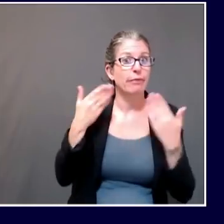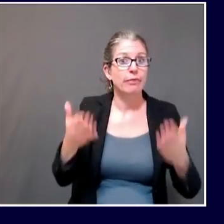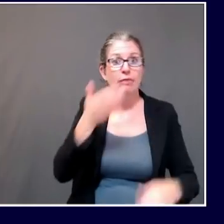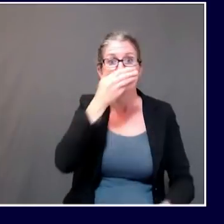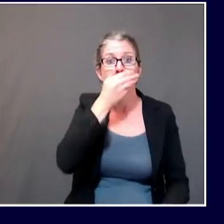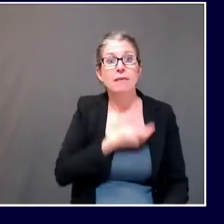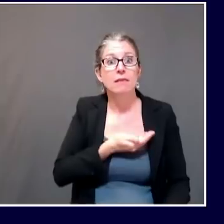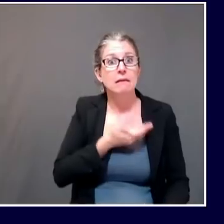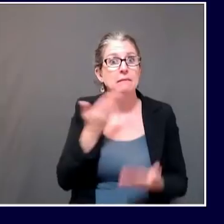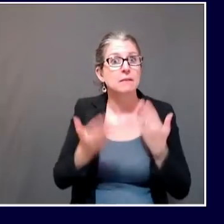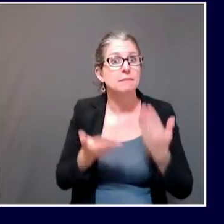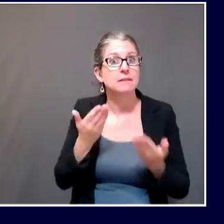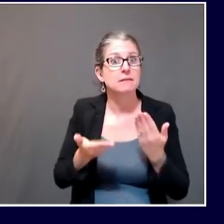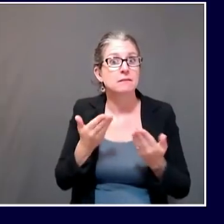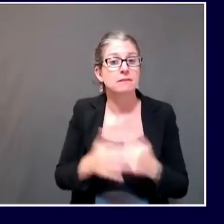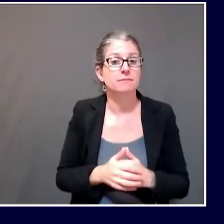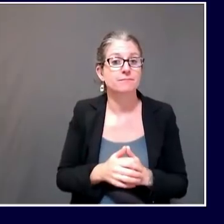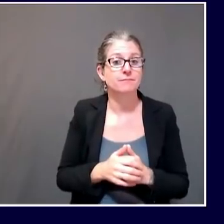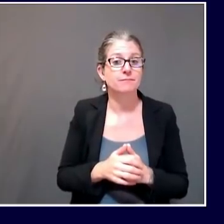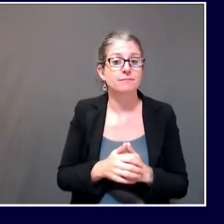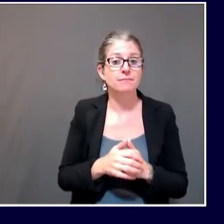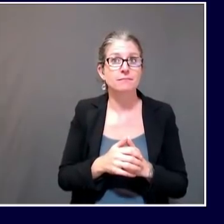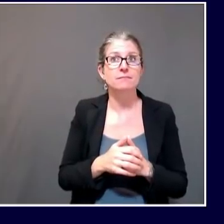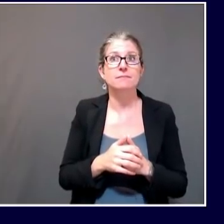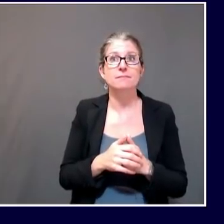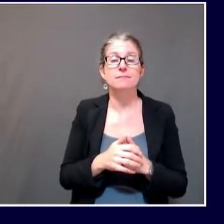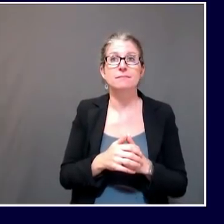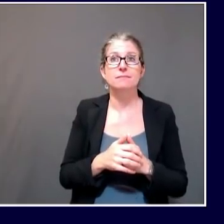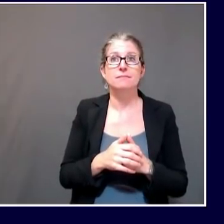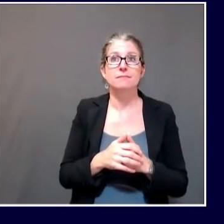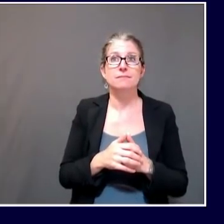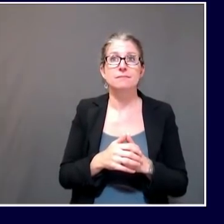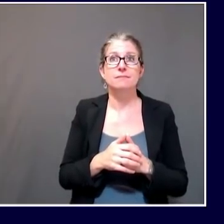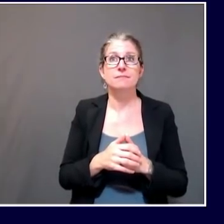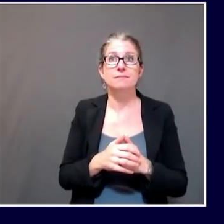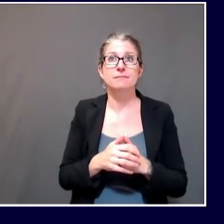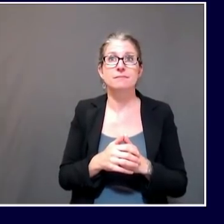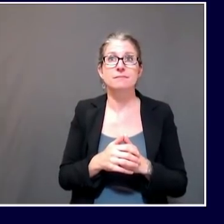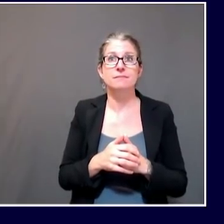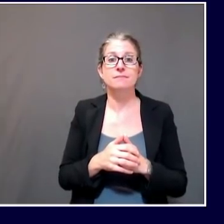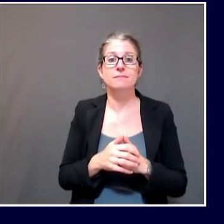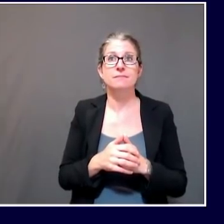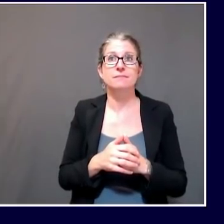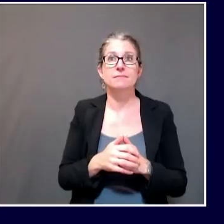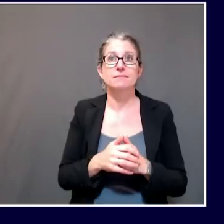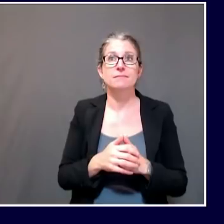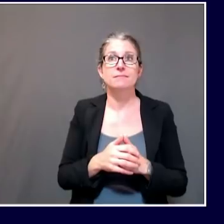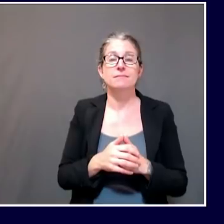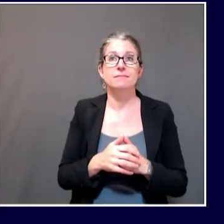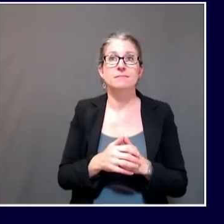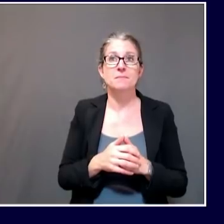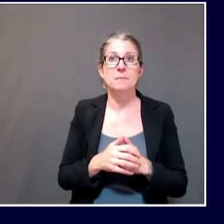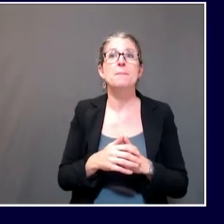Okay. And then just another question that's sort of been asked in different ways, but